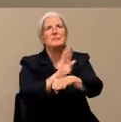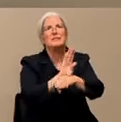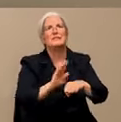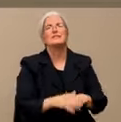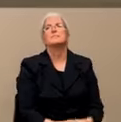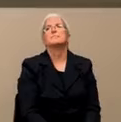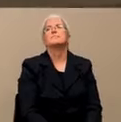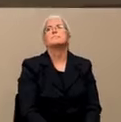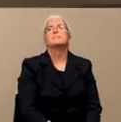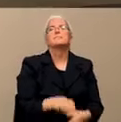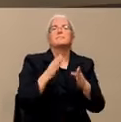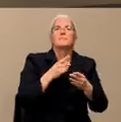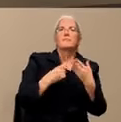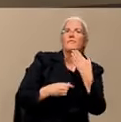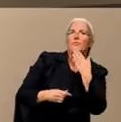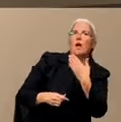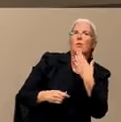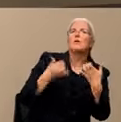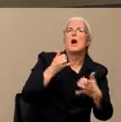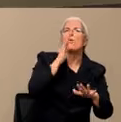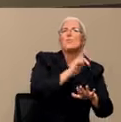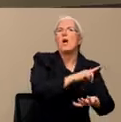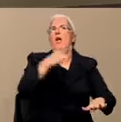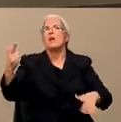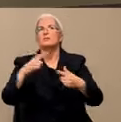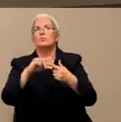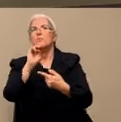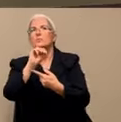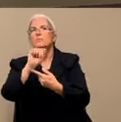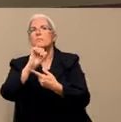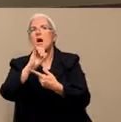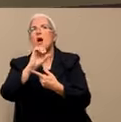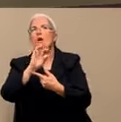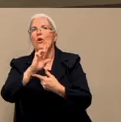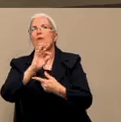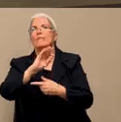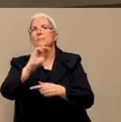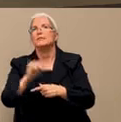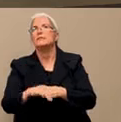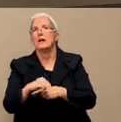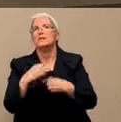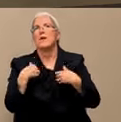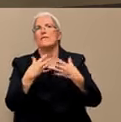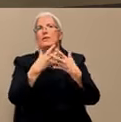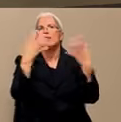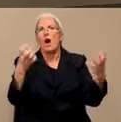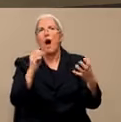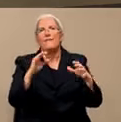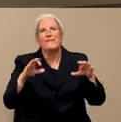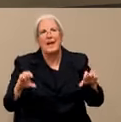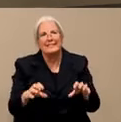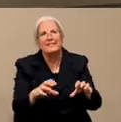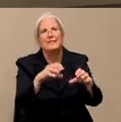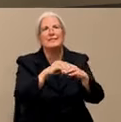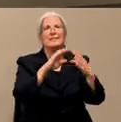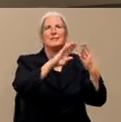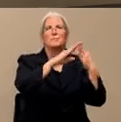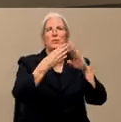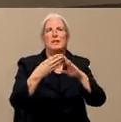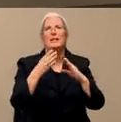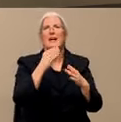is for Mayor Brandvold. We know there's a lot of activity that's taking place within the cities and coordinating with the county right now.